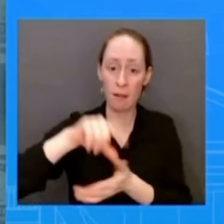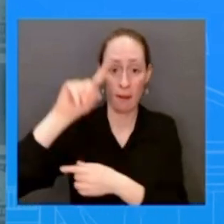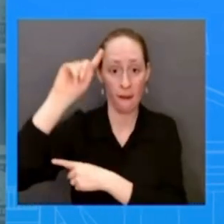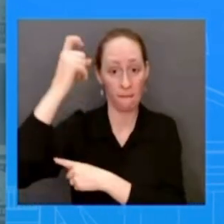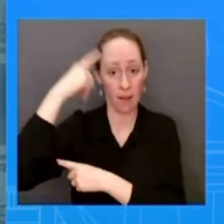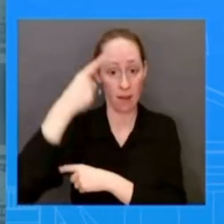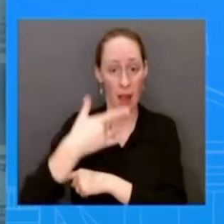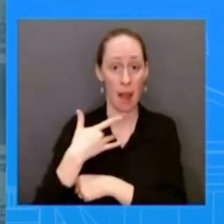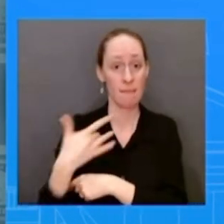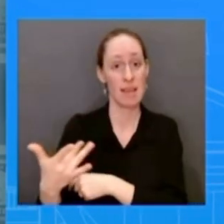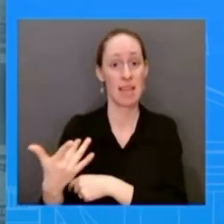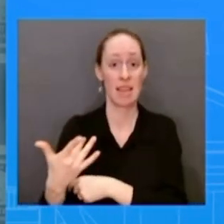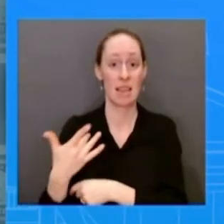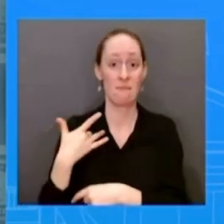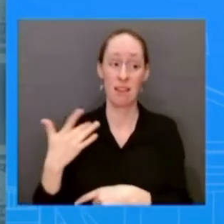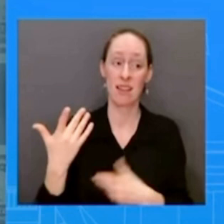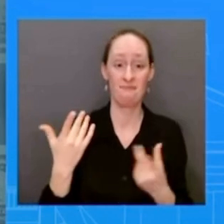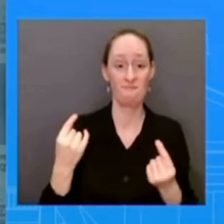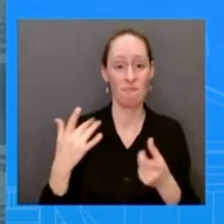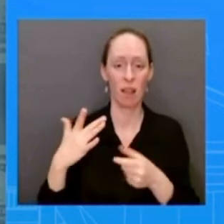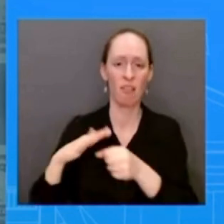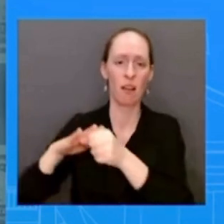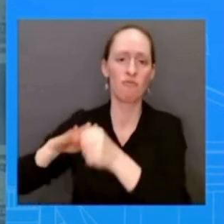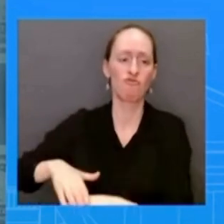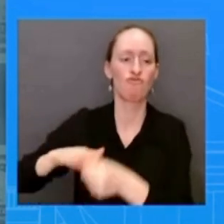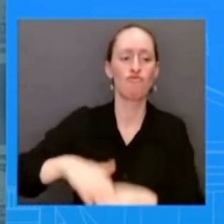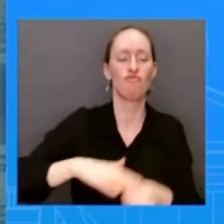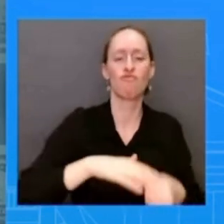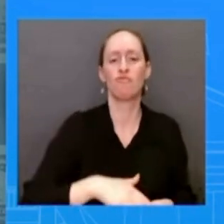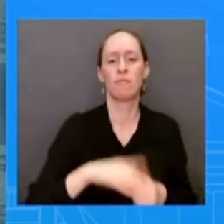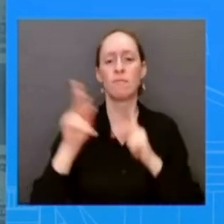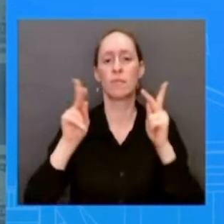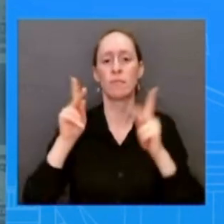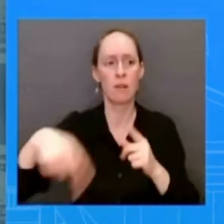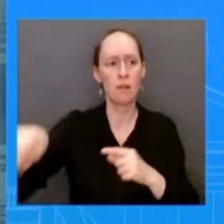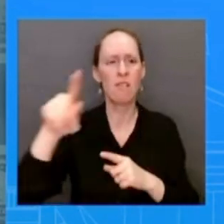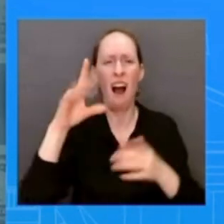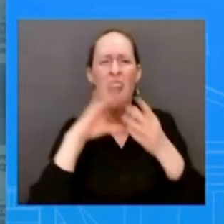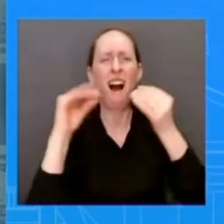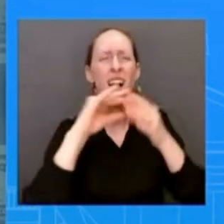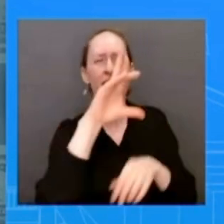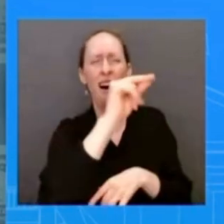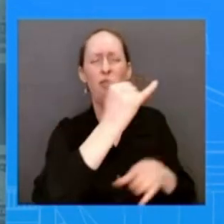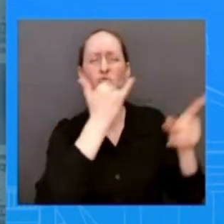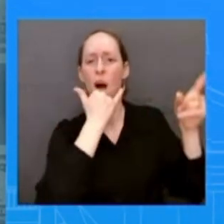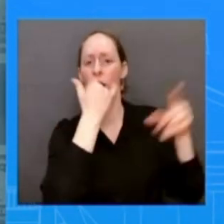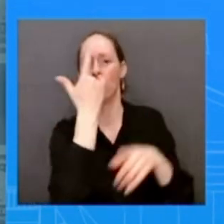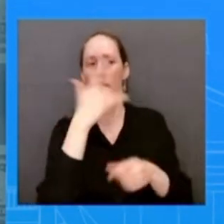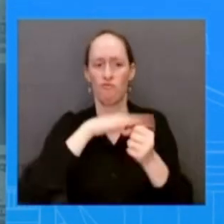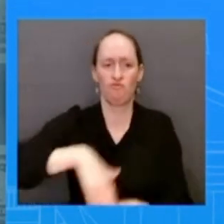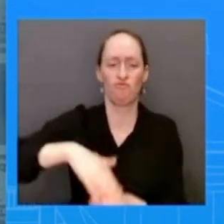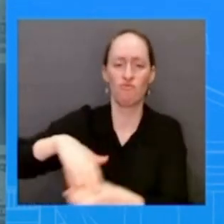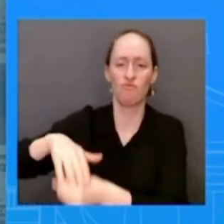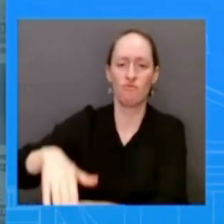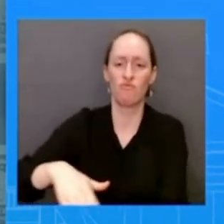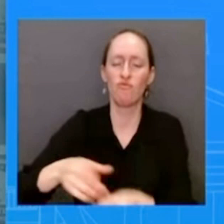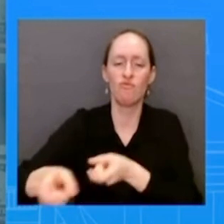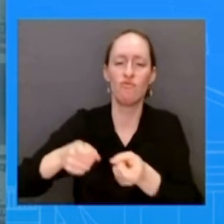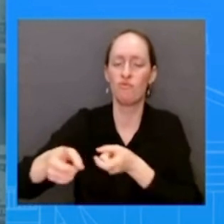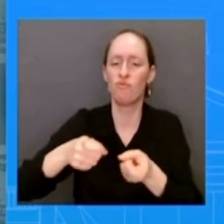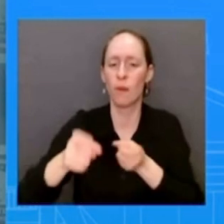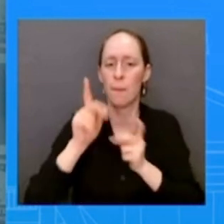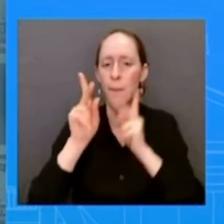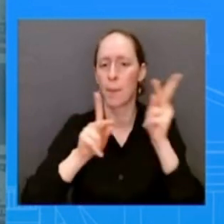exert control the cruel violent suppression of peaceful protest and uh and abuse of protesters that the cnn